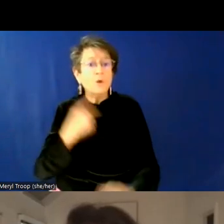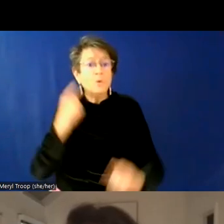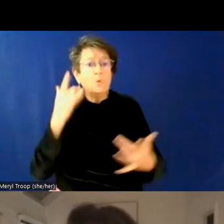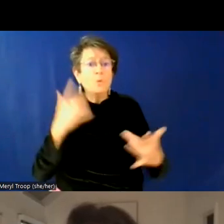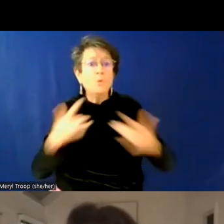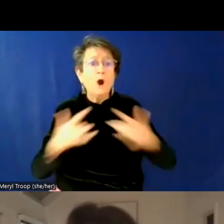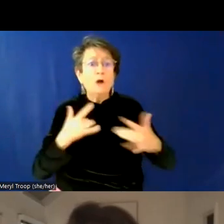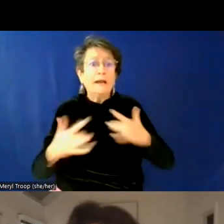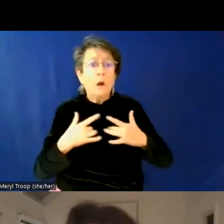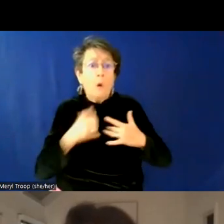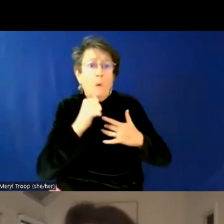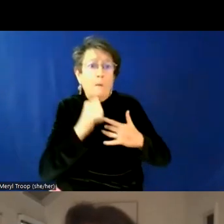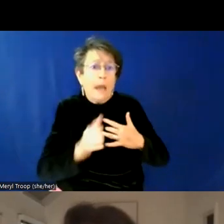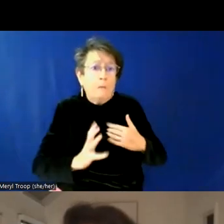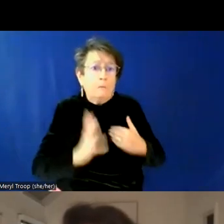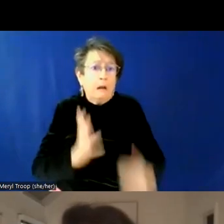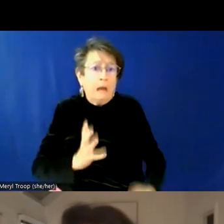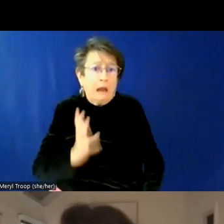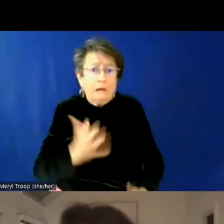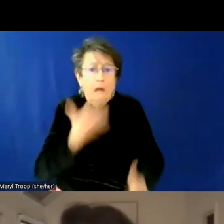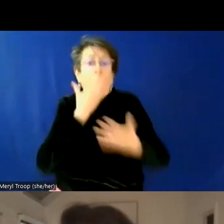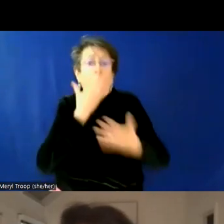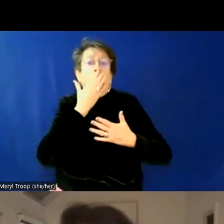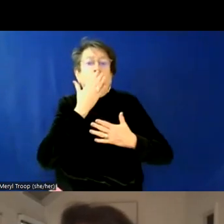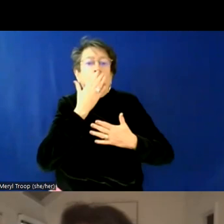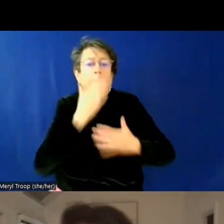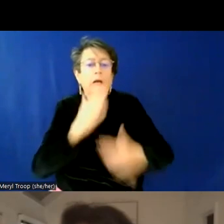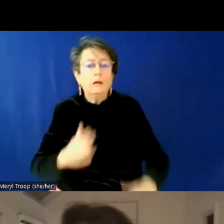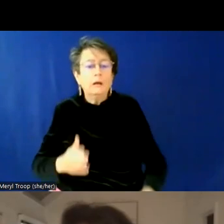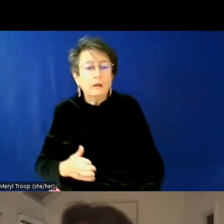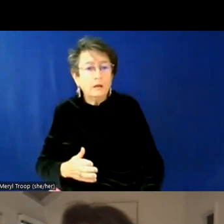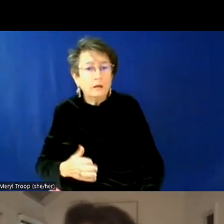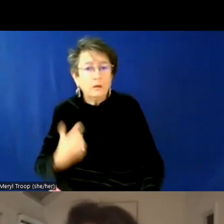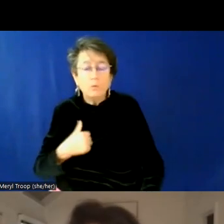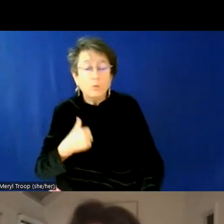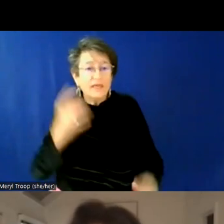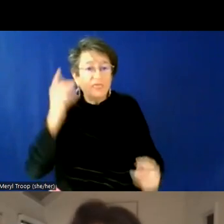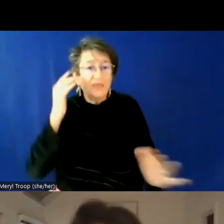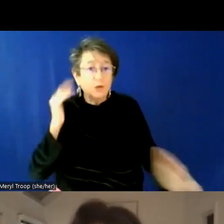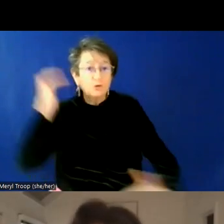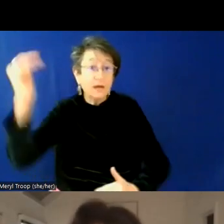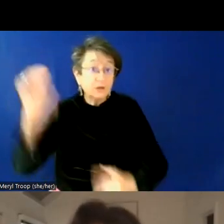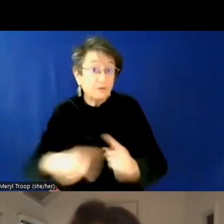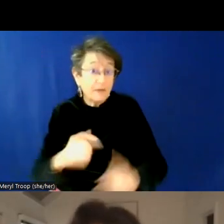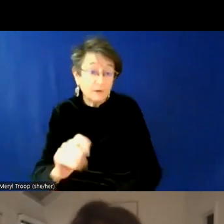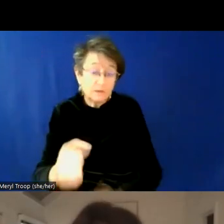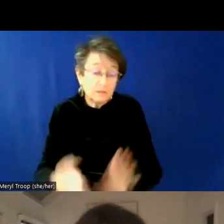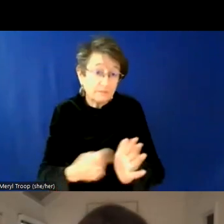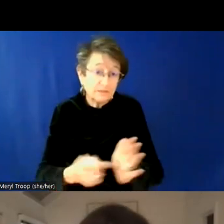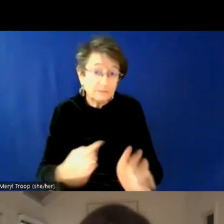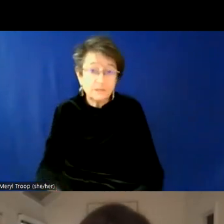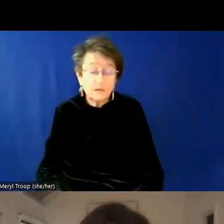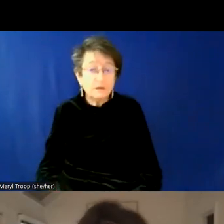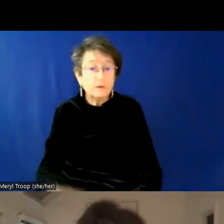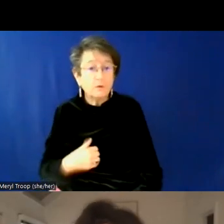being polite or being perceived that we're not being polite. And, and we just, we overthink it. Um, I think that's the thing we do as a culture is we